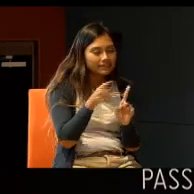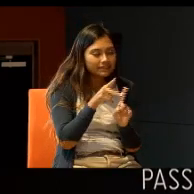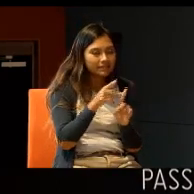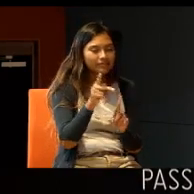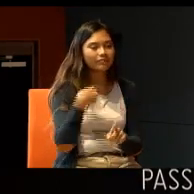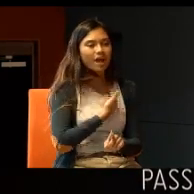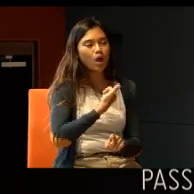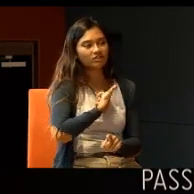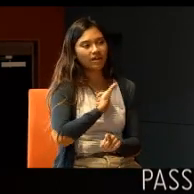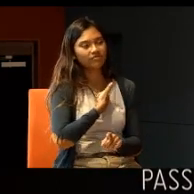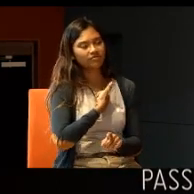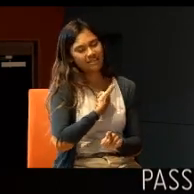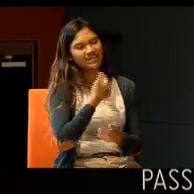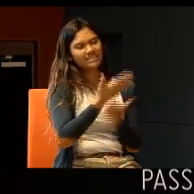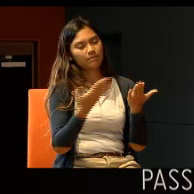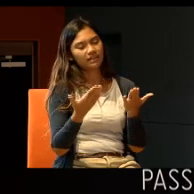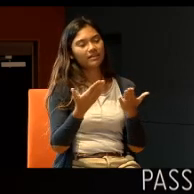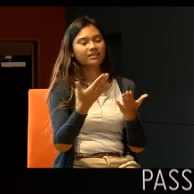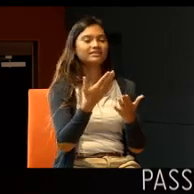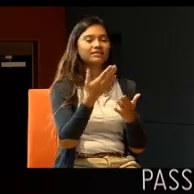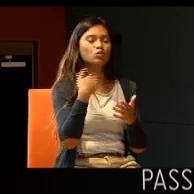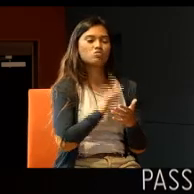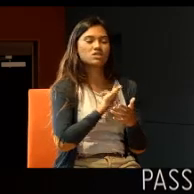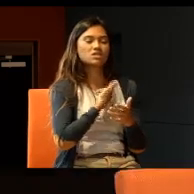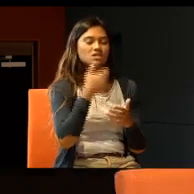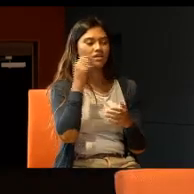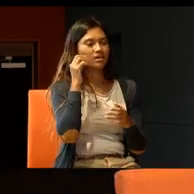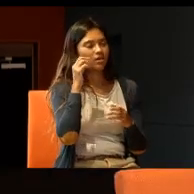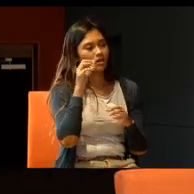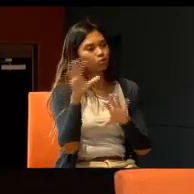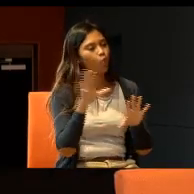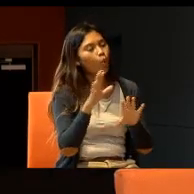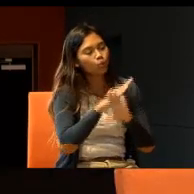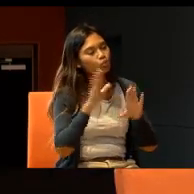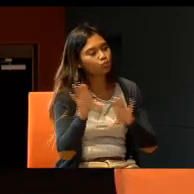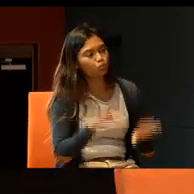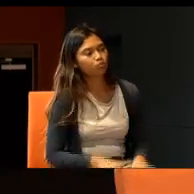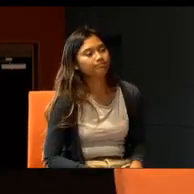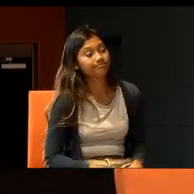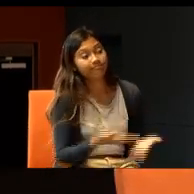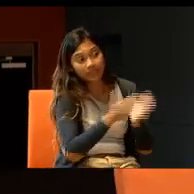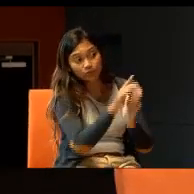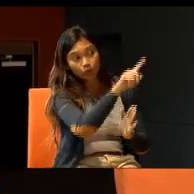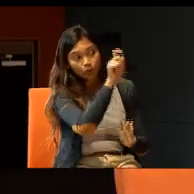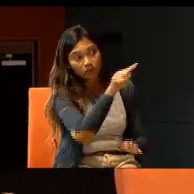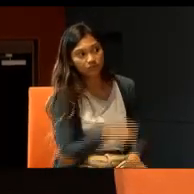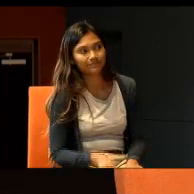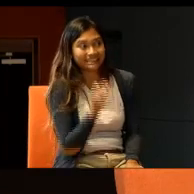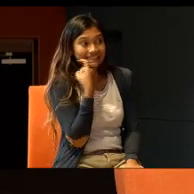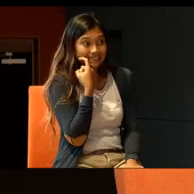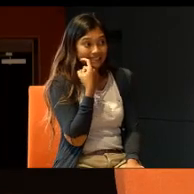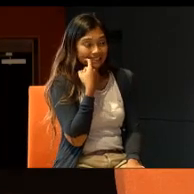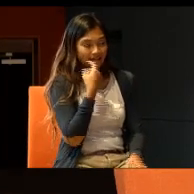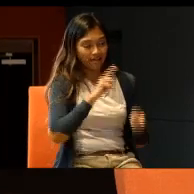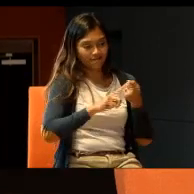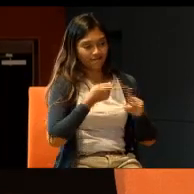something that is wrong, it is not something we shouldn't do. And in line with that, if I could ask you a question. Recently, a friend of mine